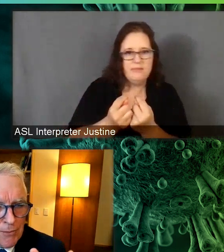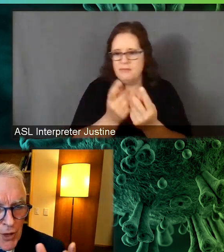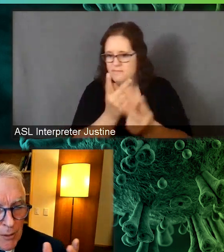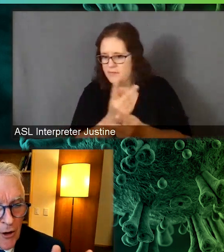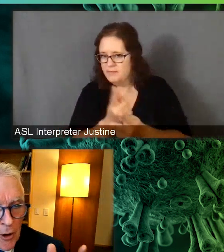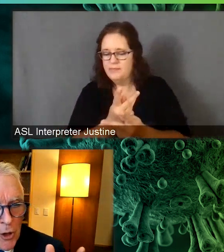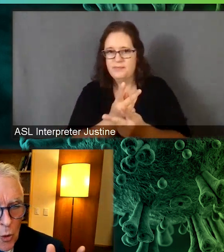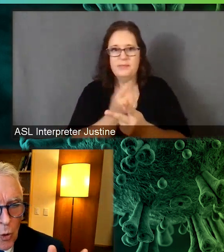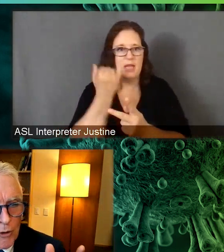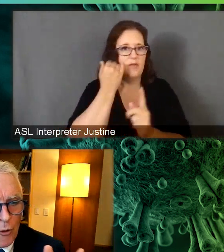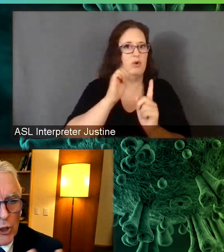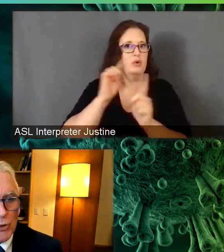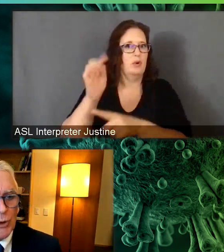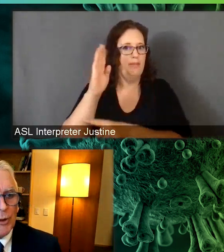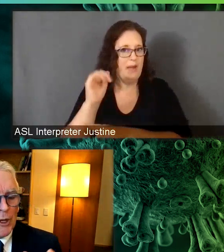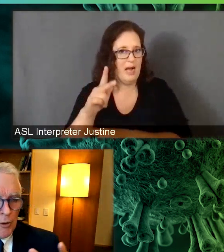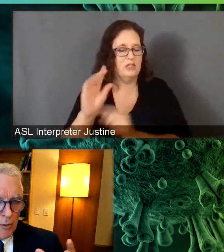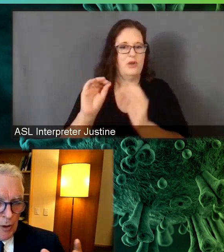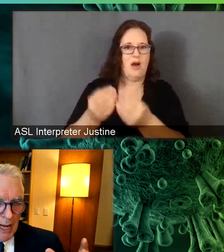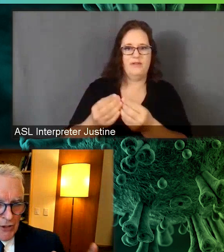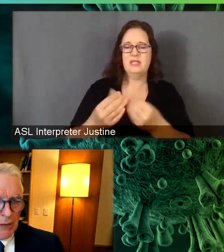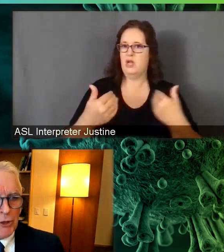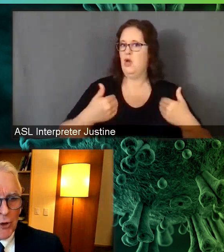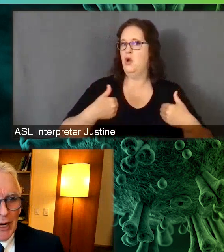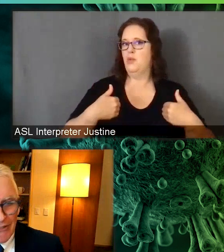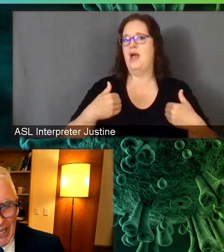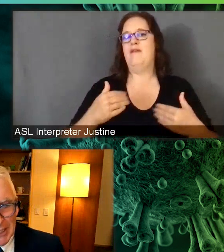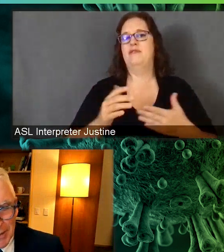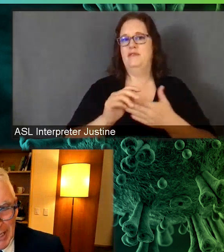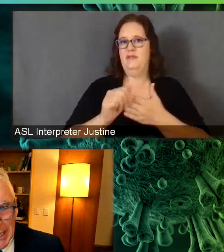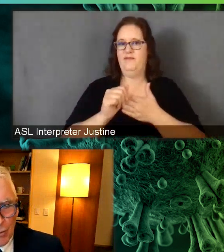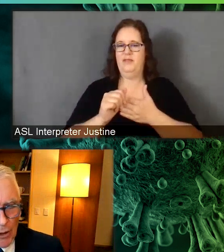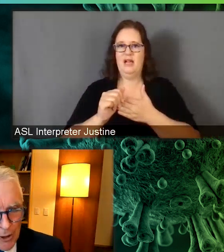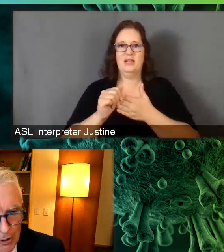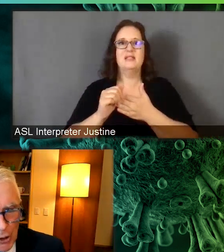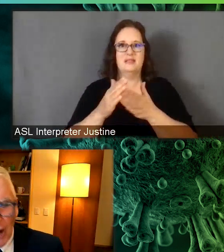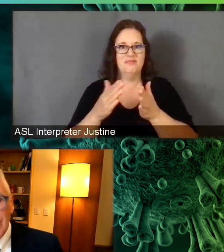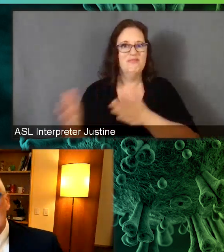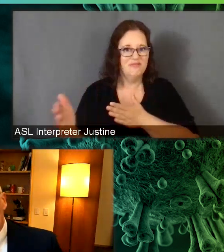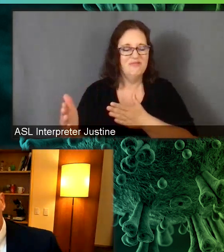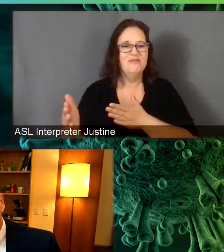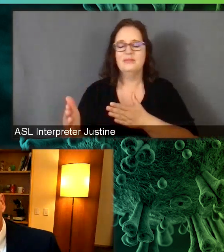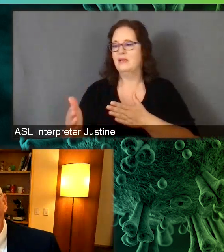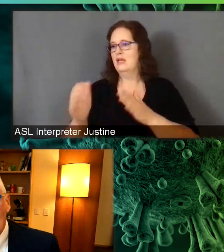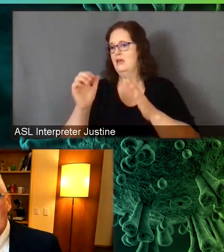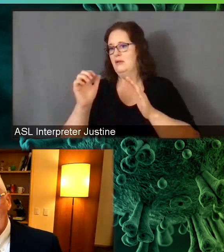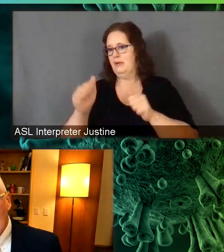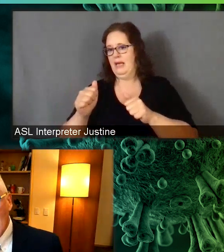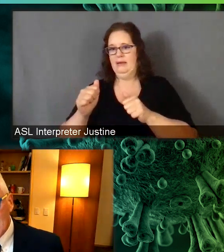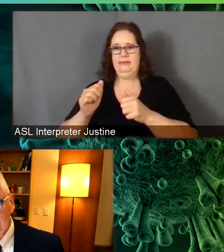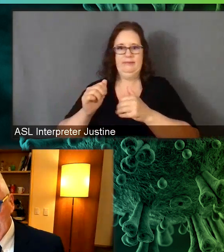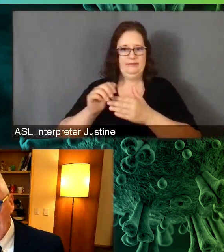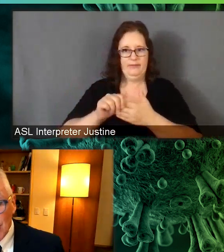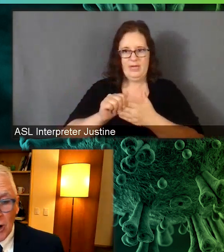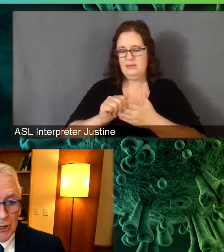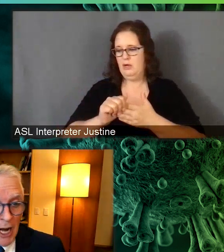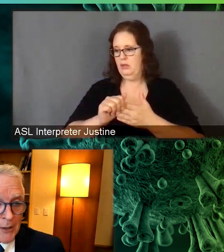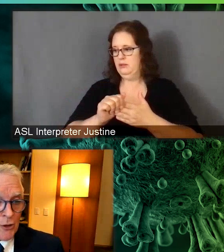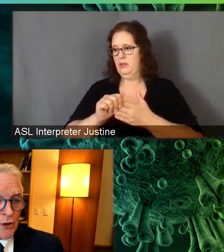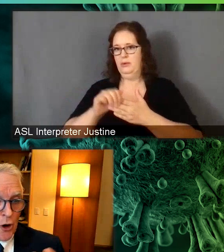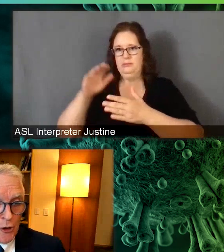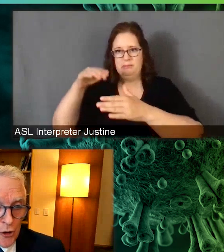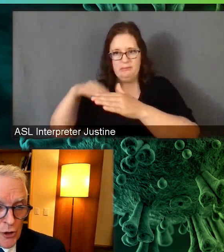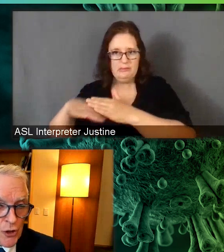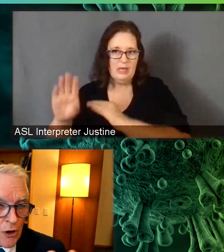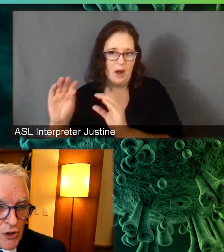where some of our workforce will will have some degree of flexibility in whether they're in the office or whether they're home. Obviously, for our